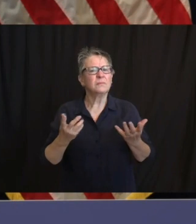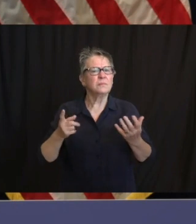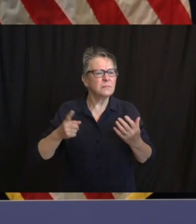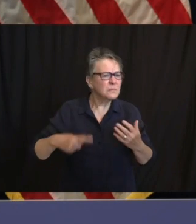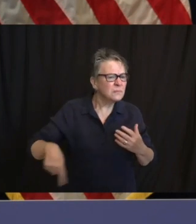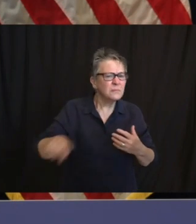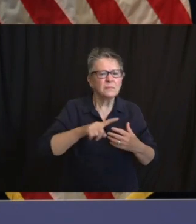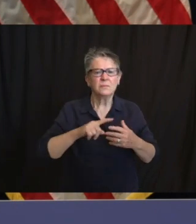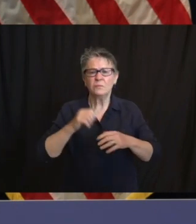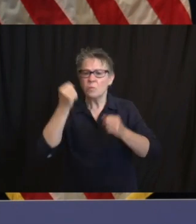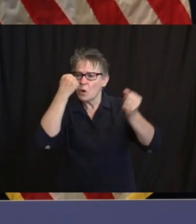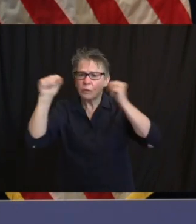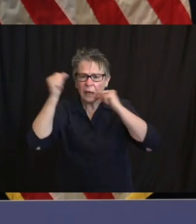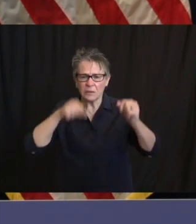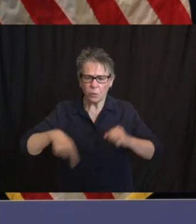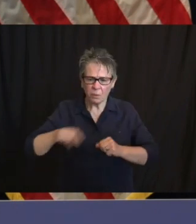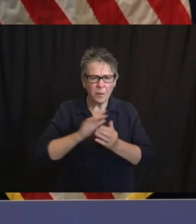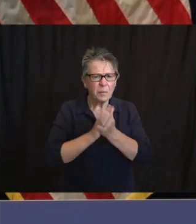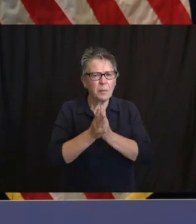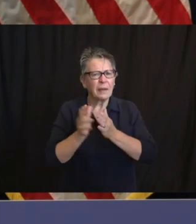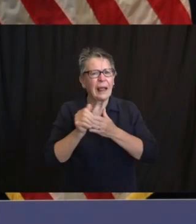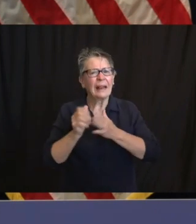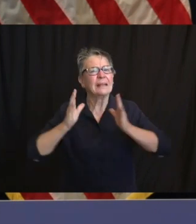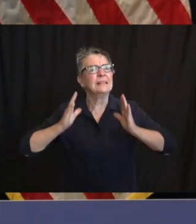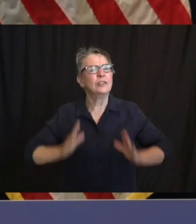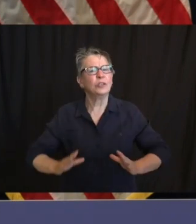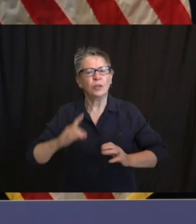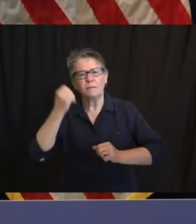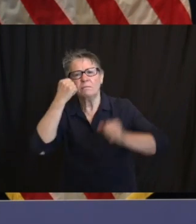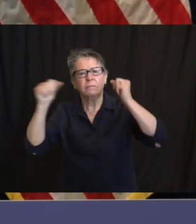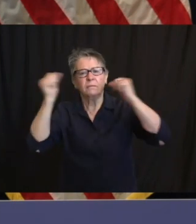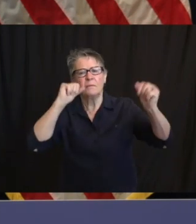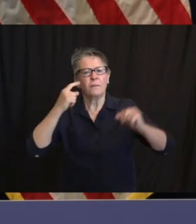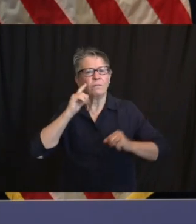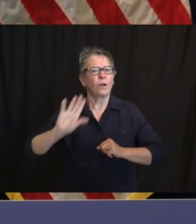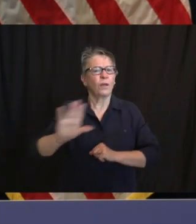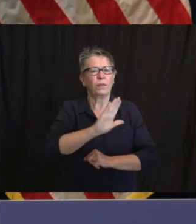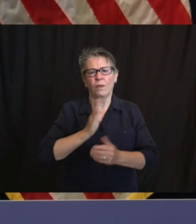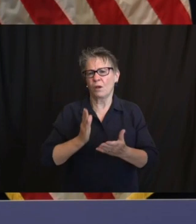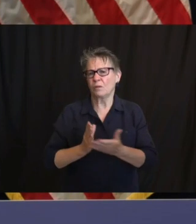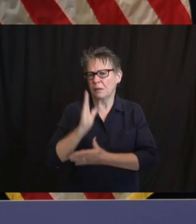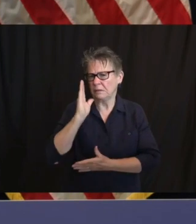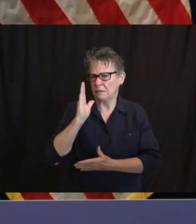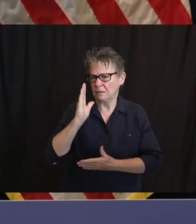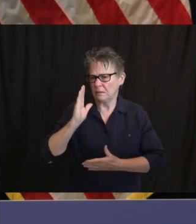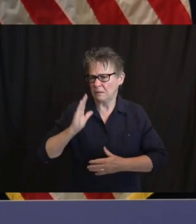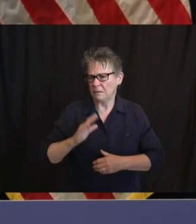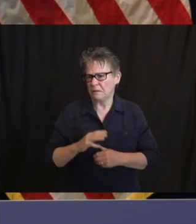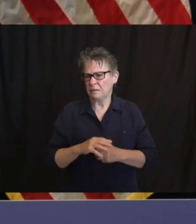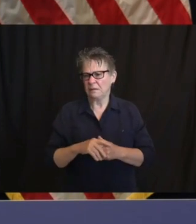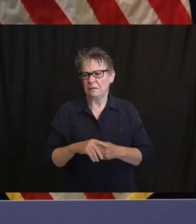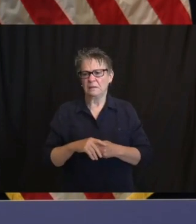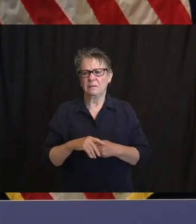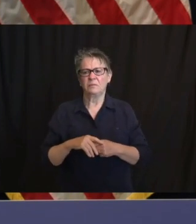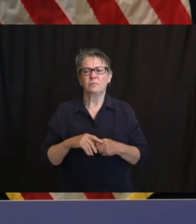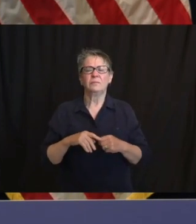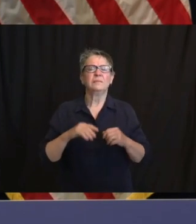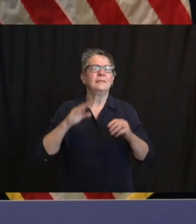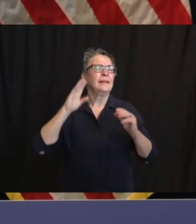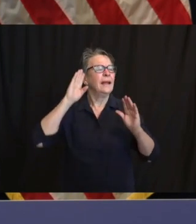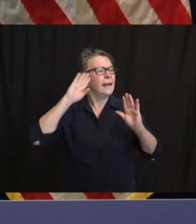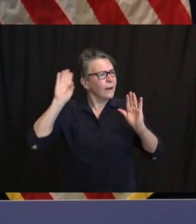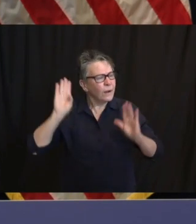But despite our great strides thus far, we know that our work is far from over.